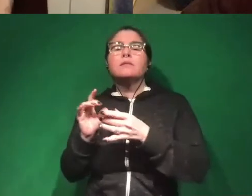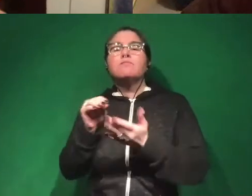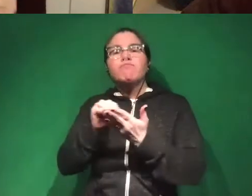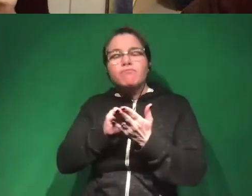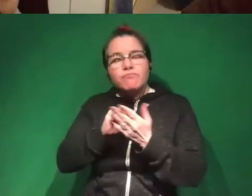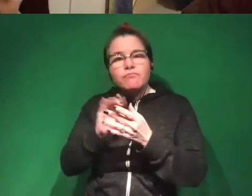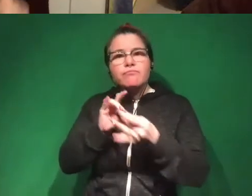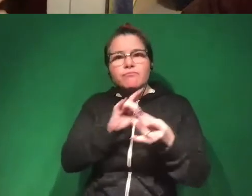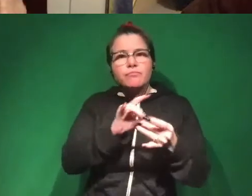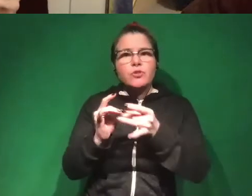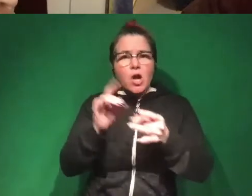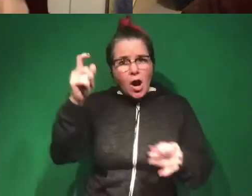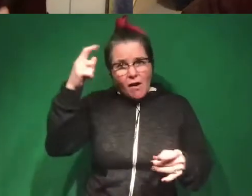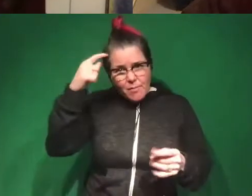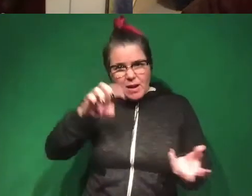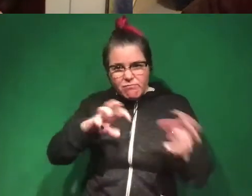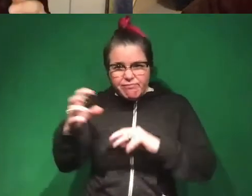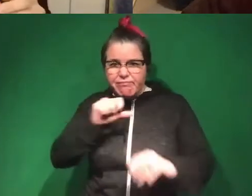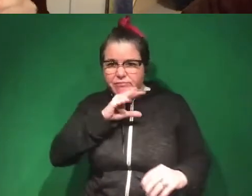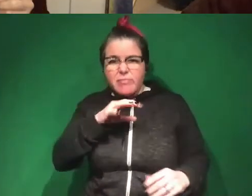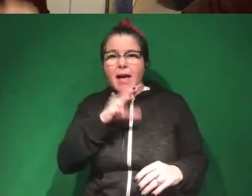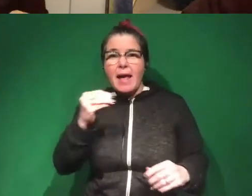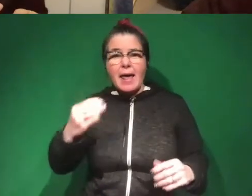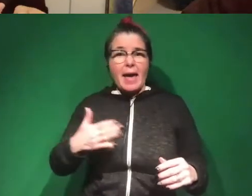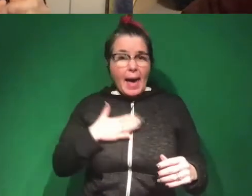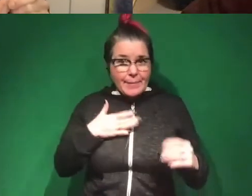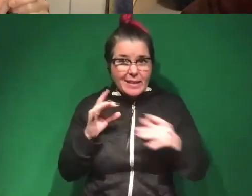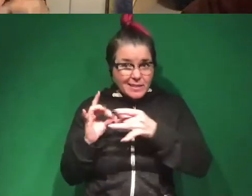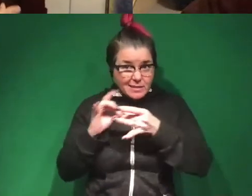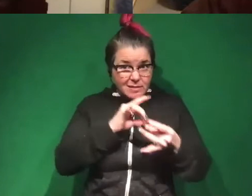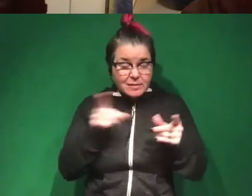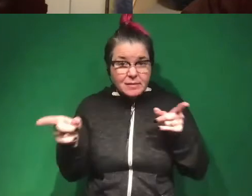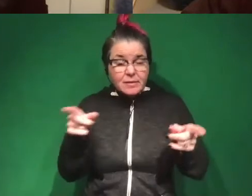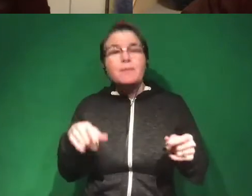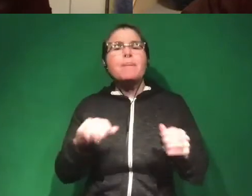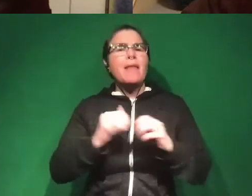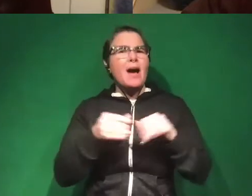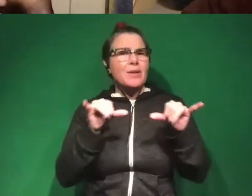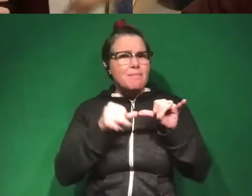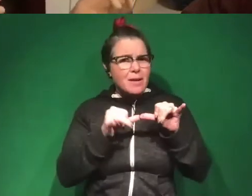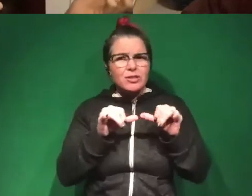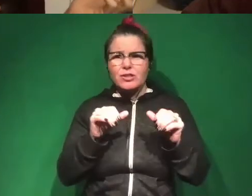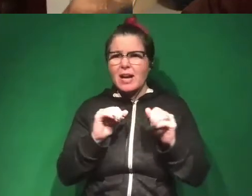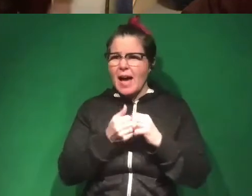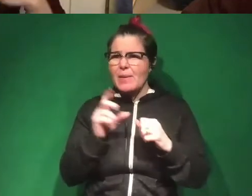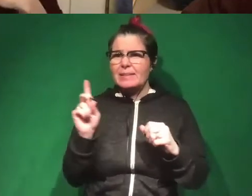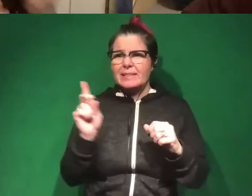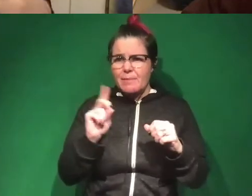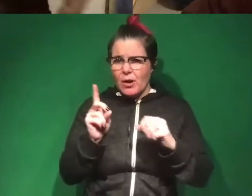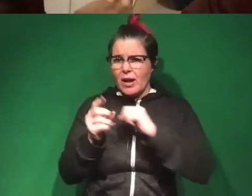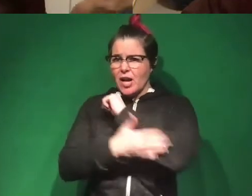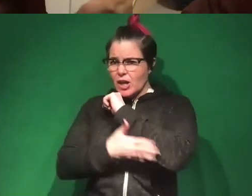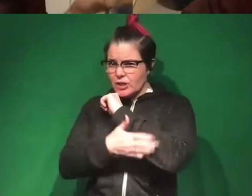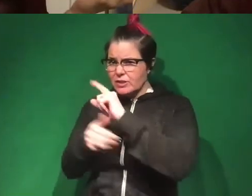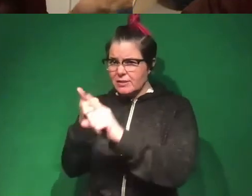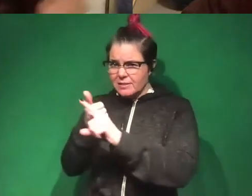governments, corruption and happiness, and political data about how do you measure how democratic or not democratic a country is, and can you